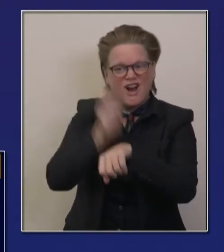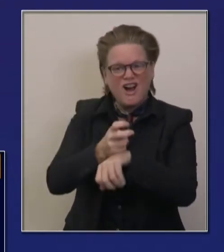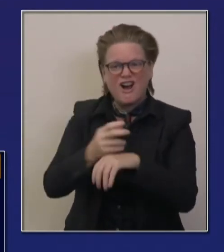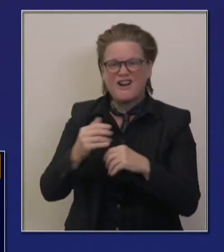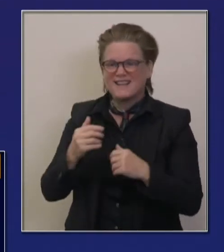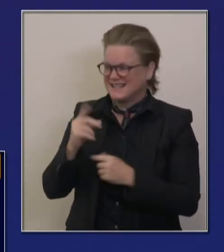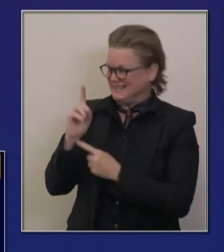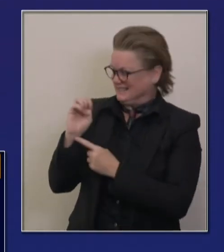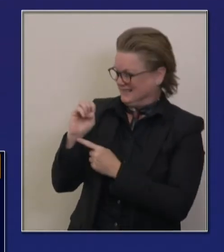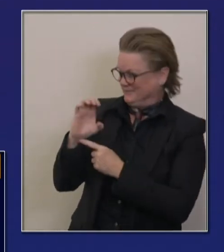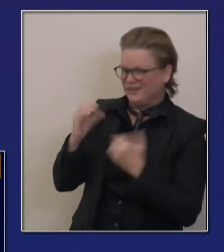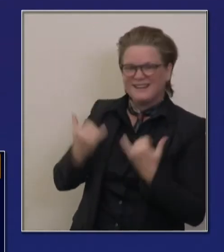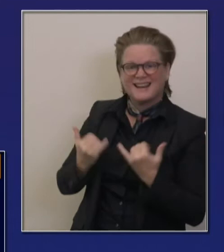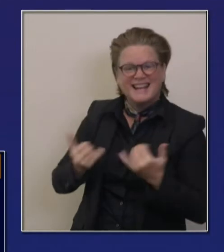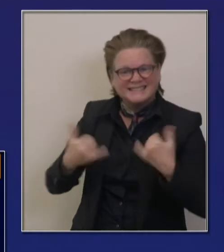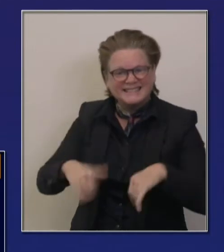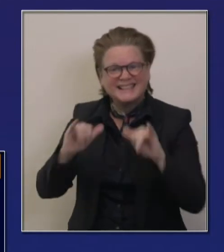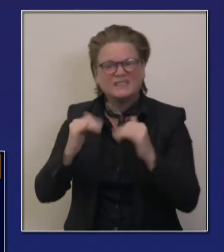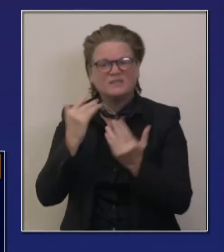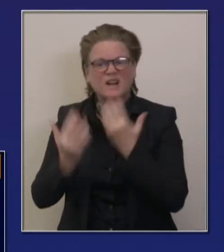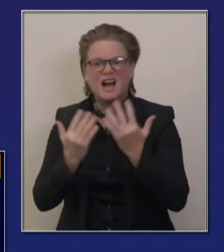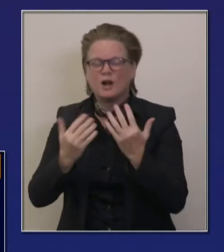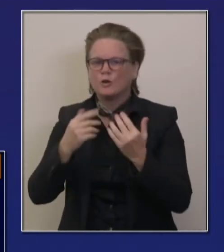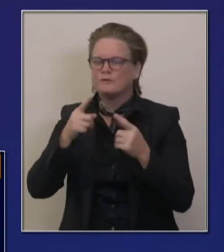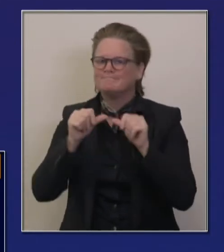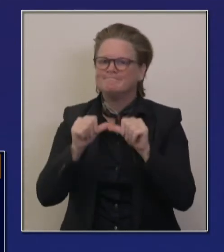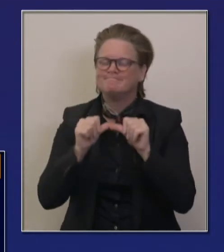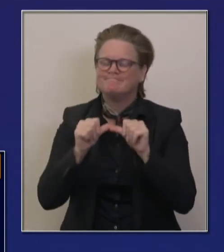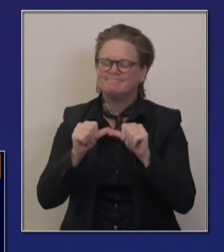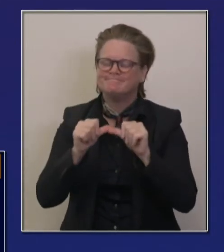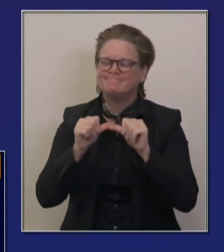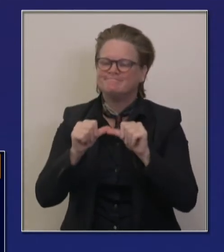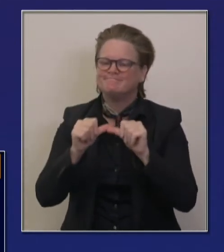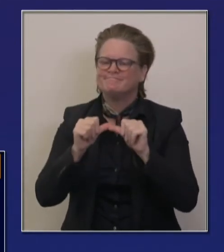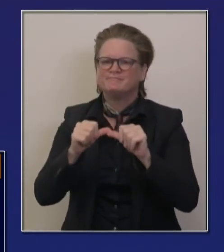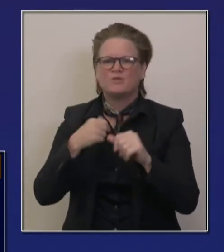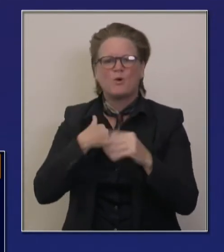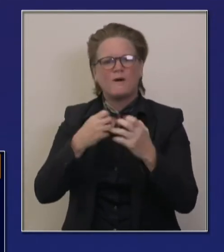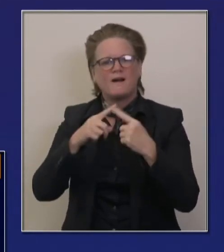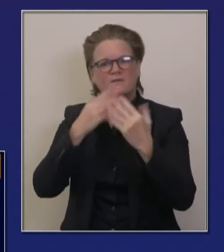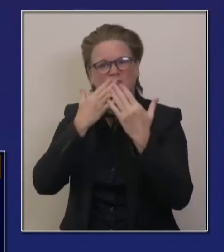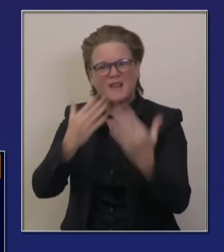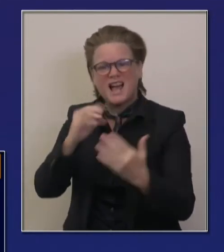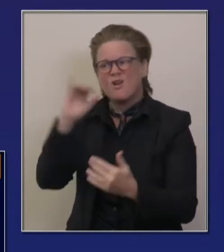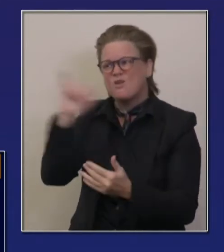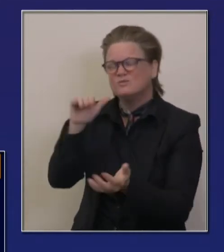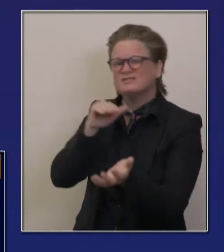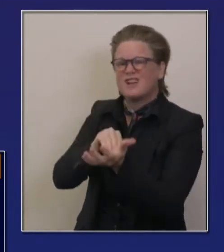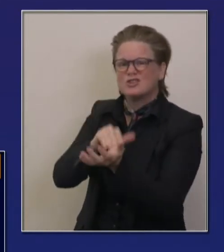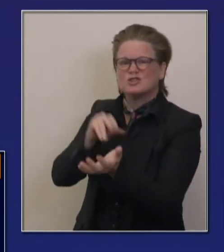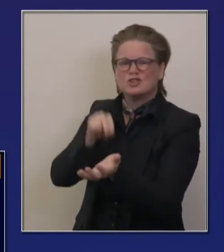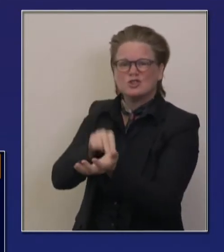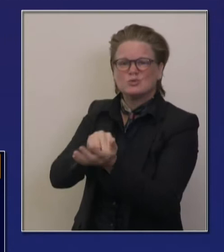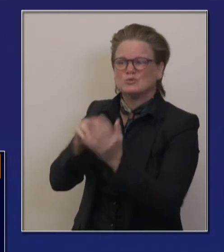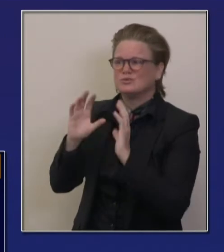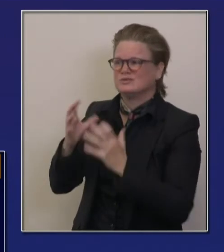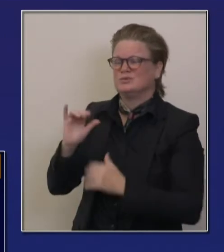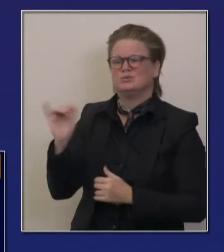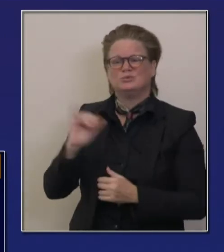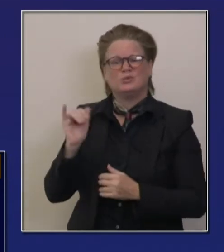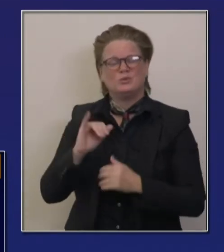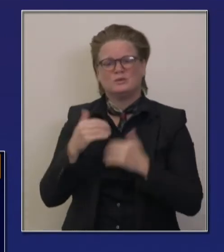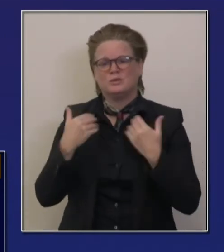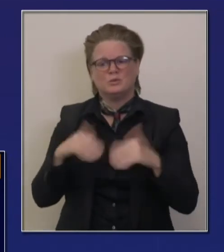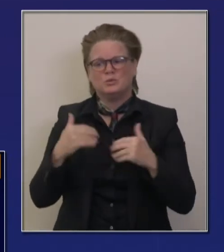can never say enough about our nurses and doctors and frontline healthcare professionals. And we're going to be asking more from them than we ever have in the